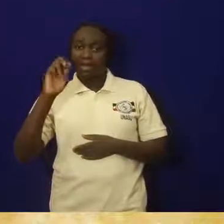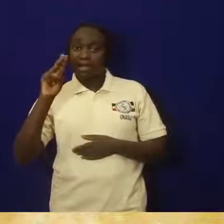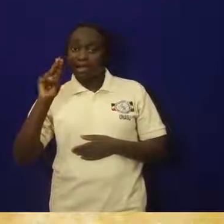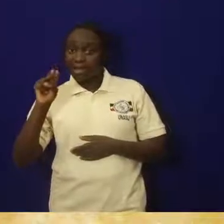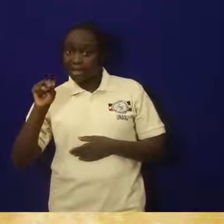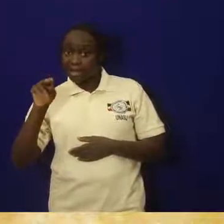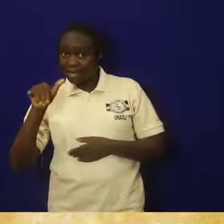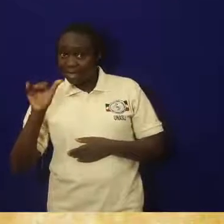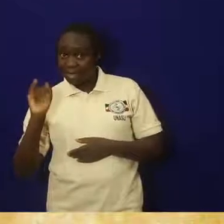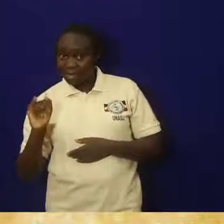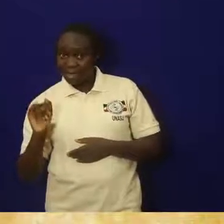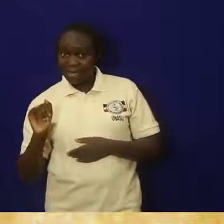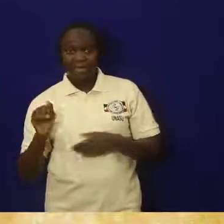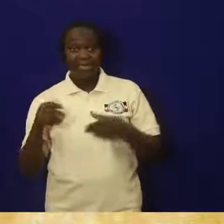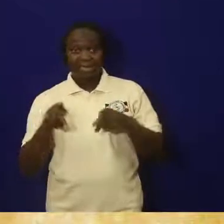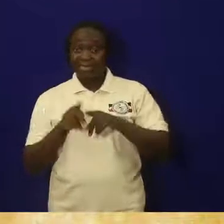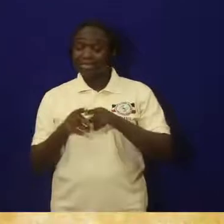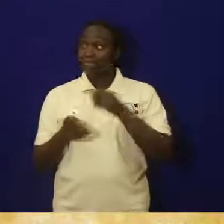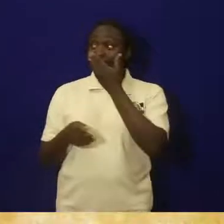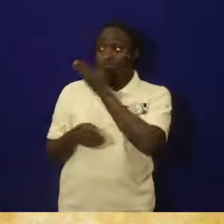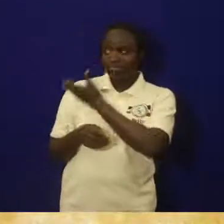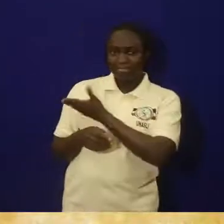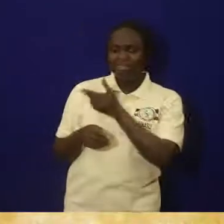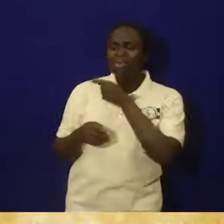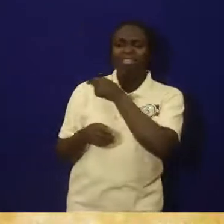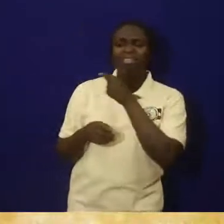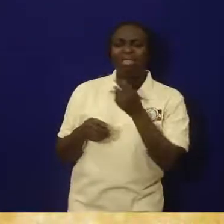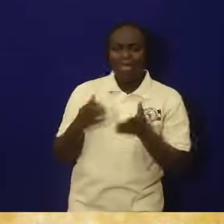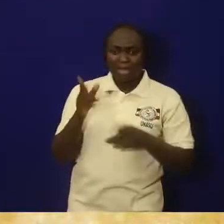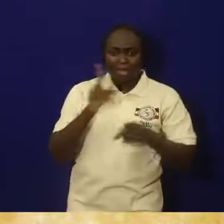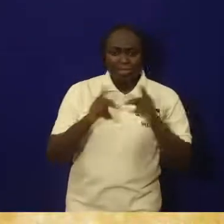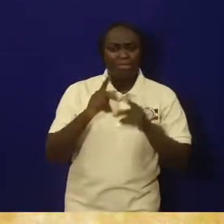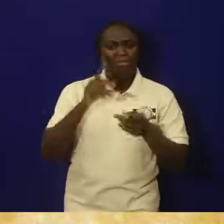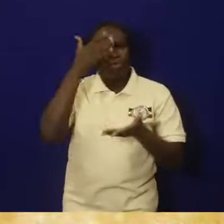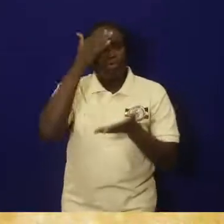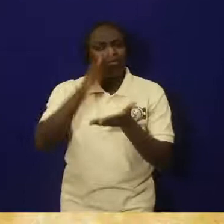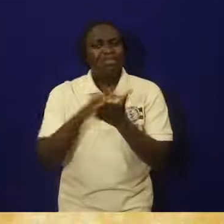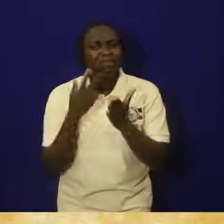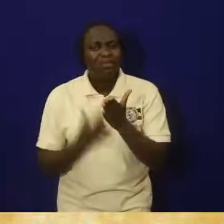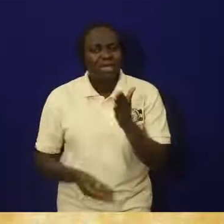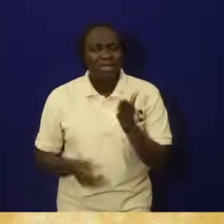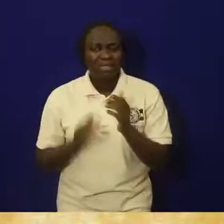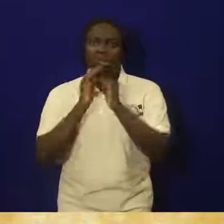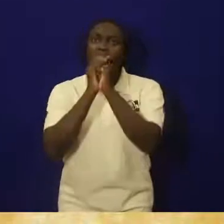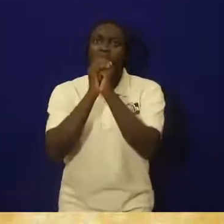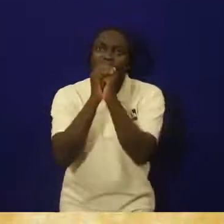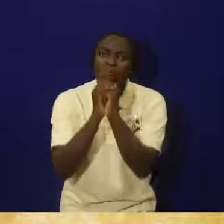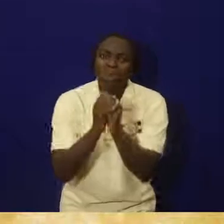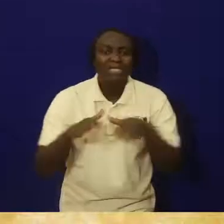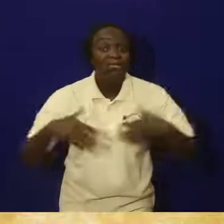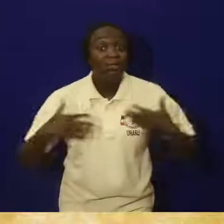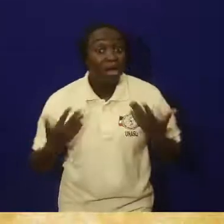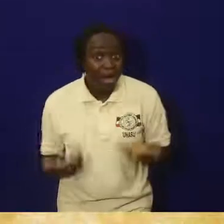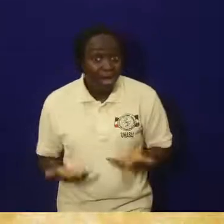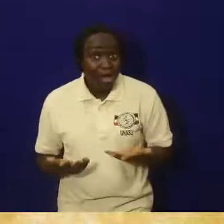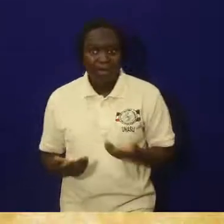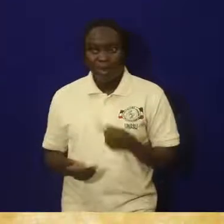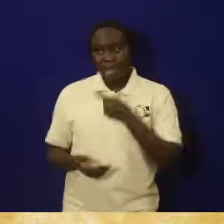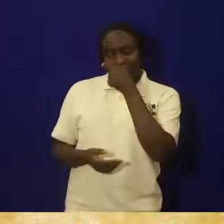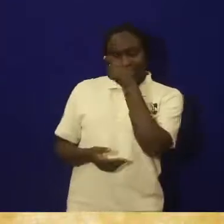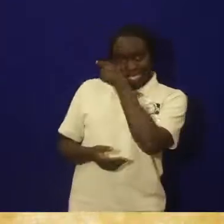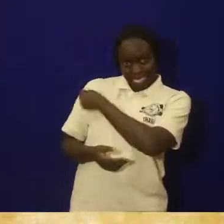lived in and how they worshipped their forests. So, Bigobiyamwen is